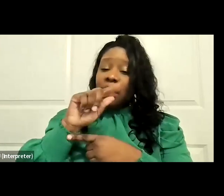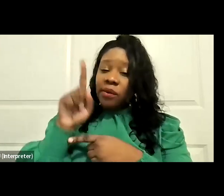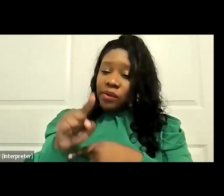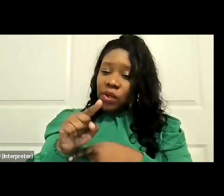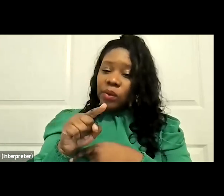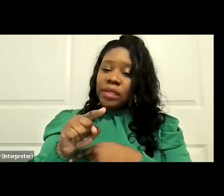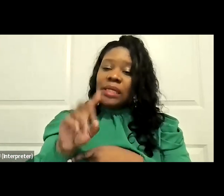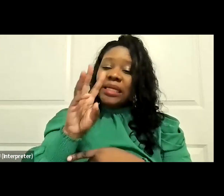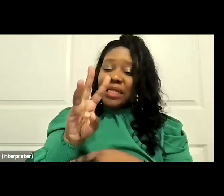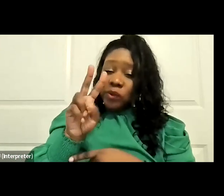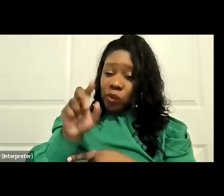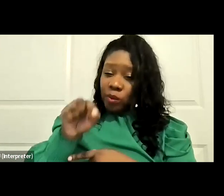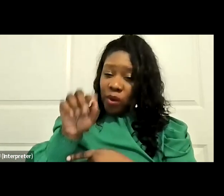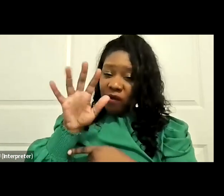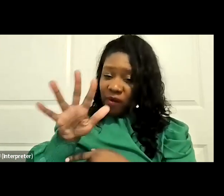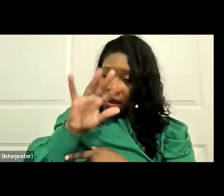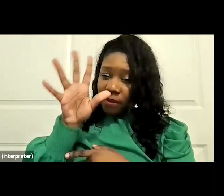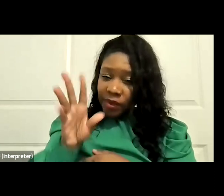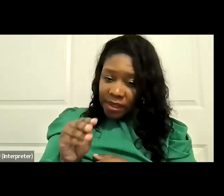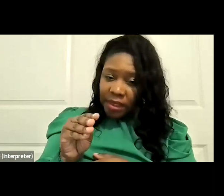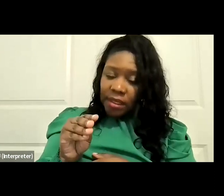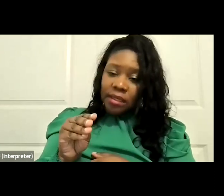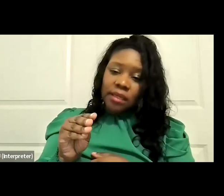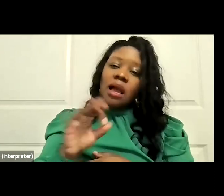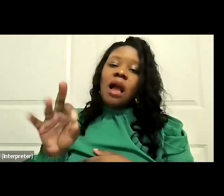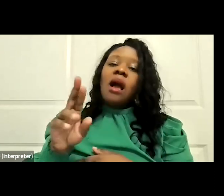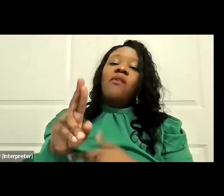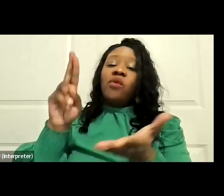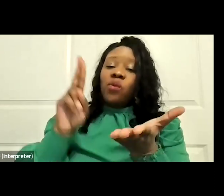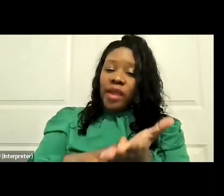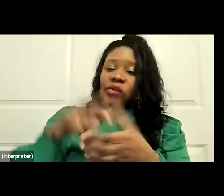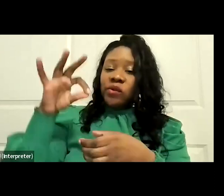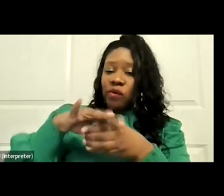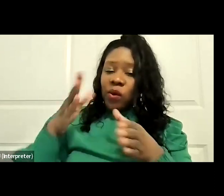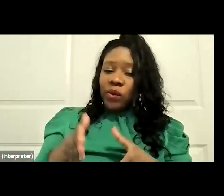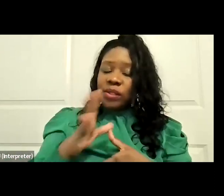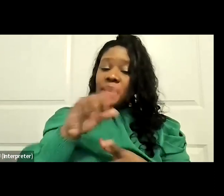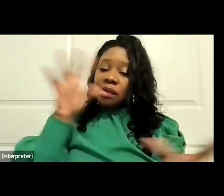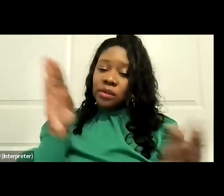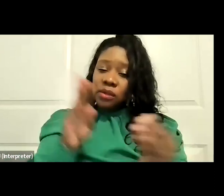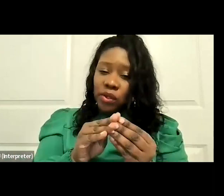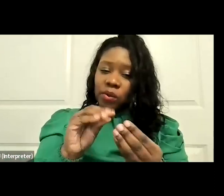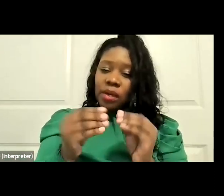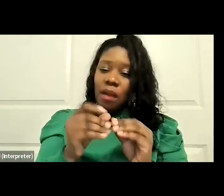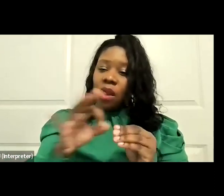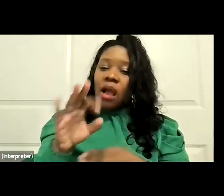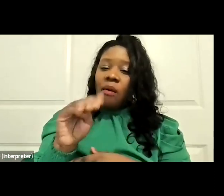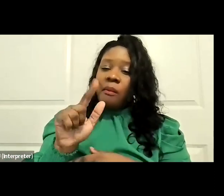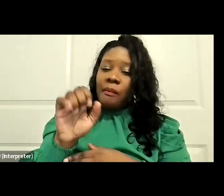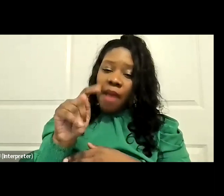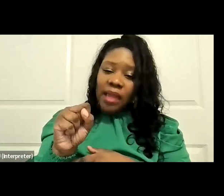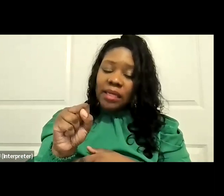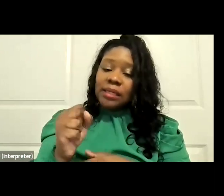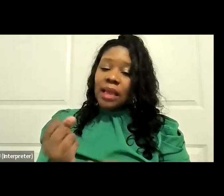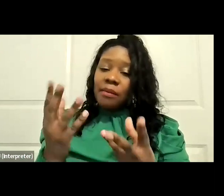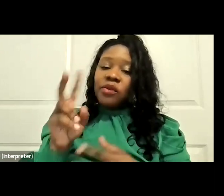.5% of the registered voters. And the total number of ballots cast, 2.5 million,